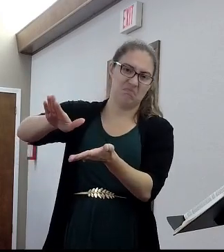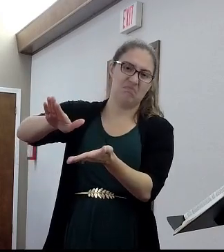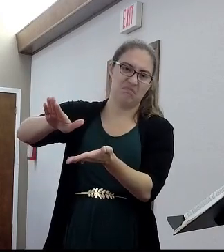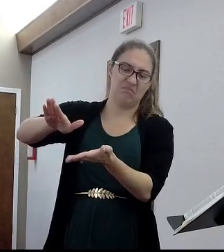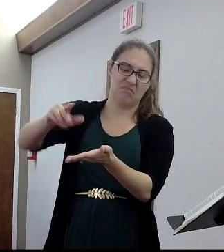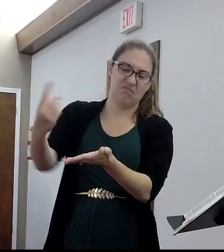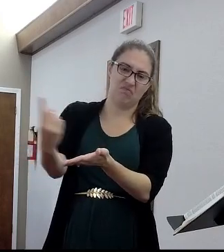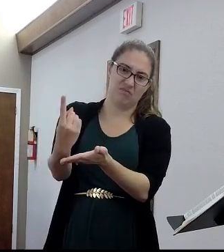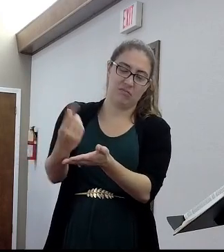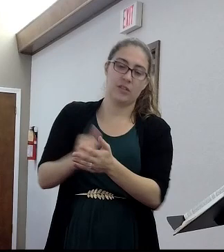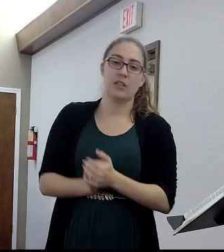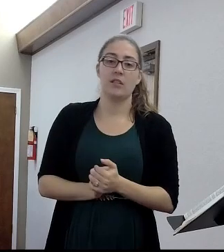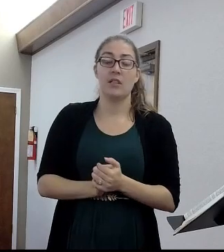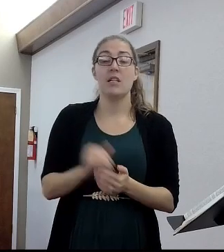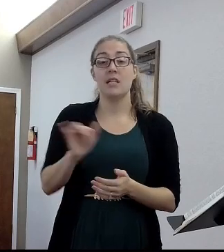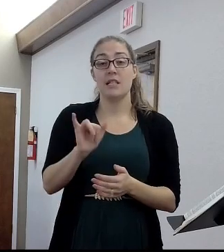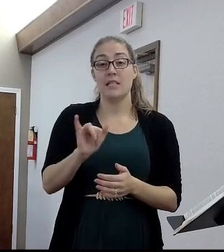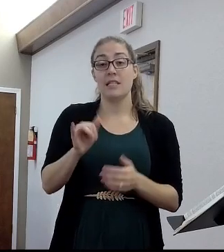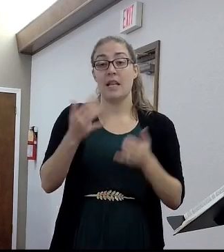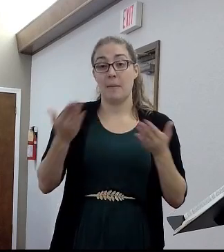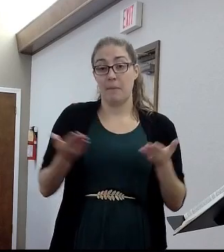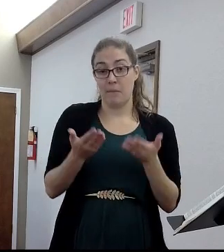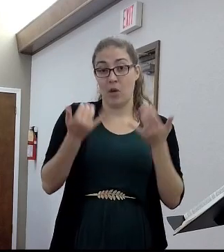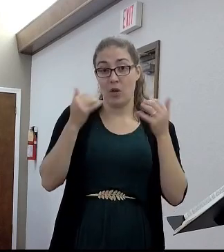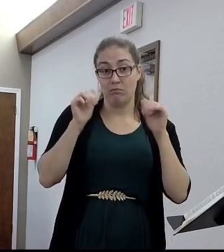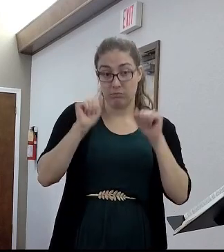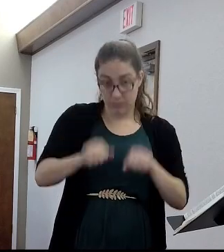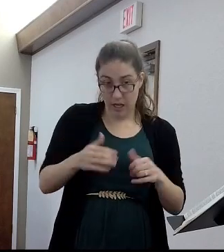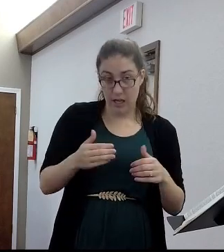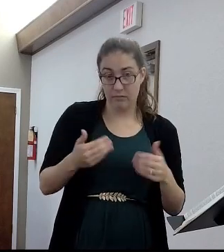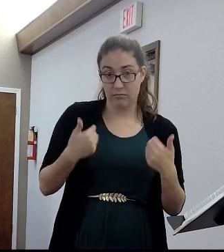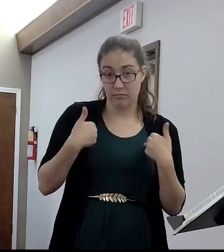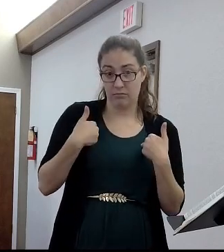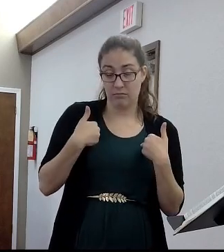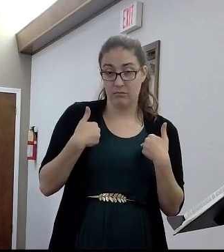same thing can very quickly happen overnight in our culture.